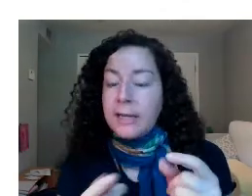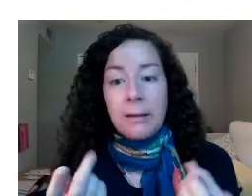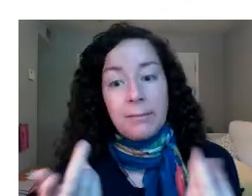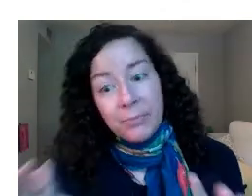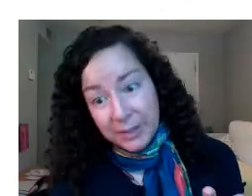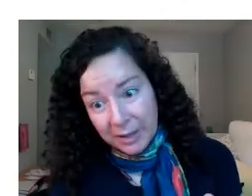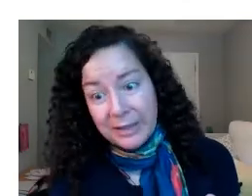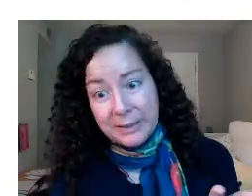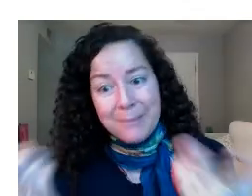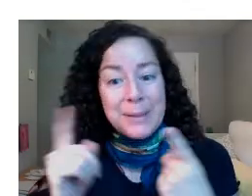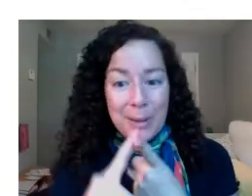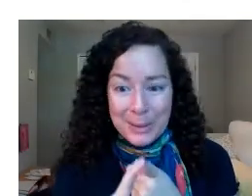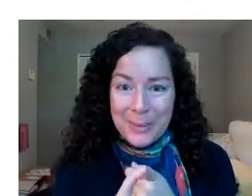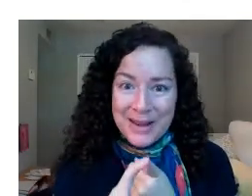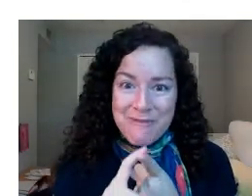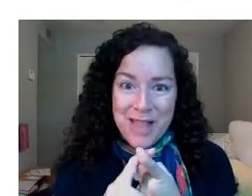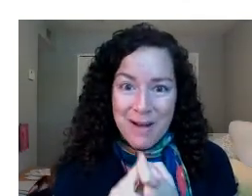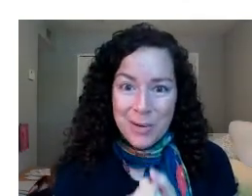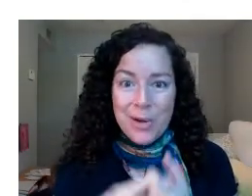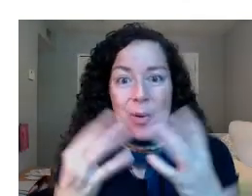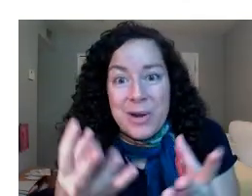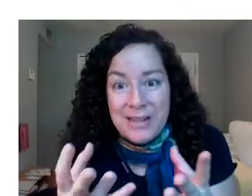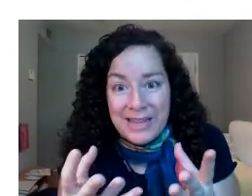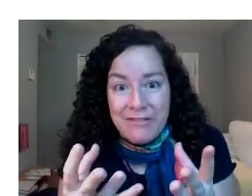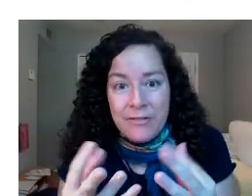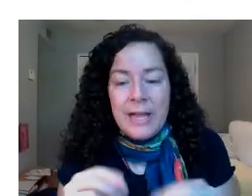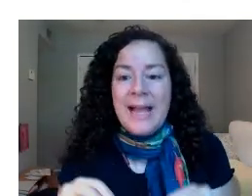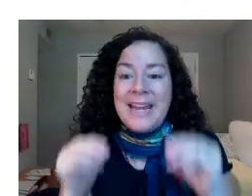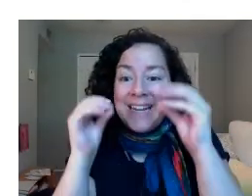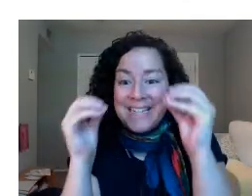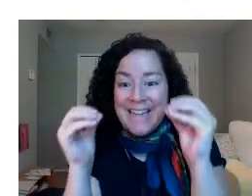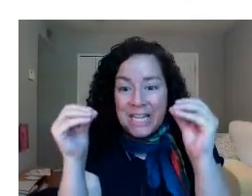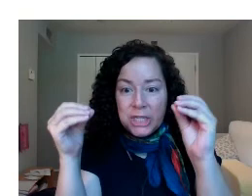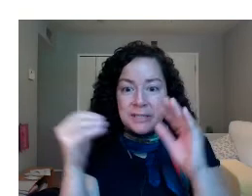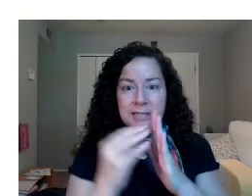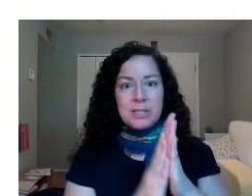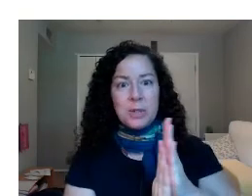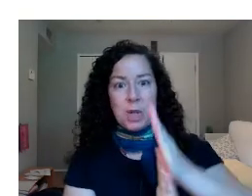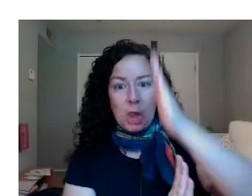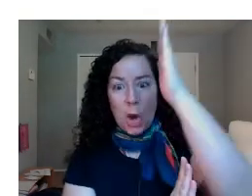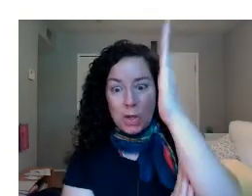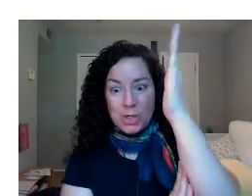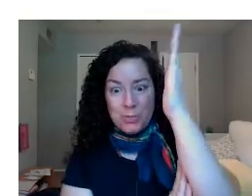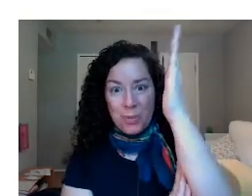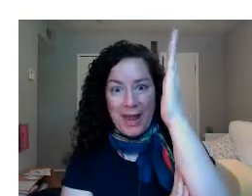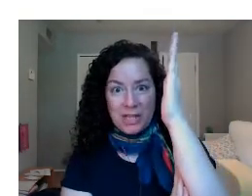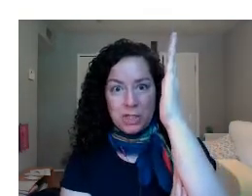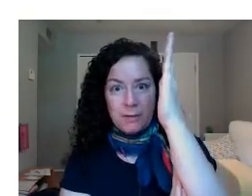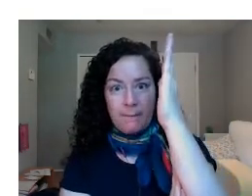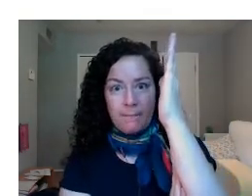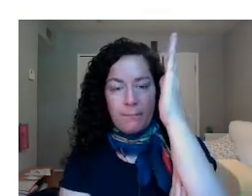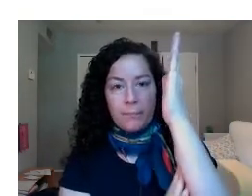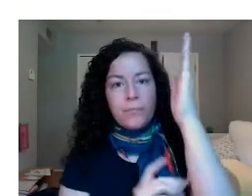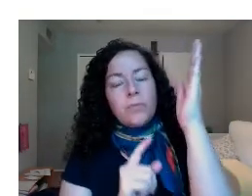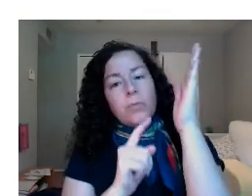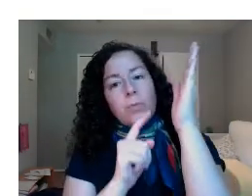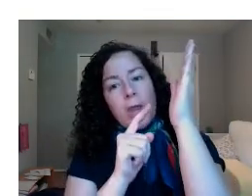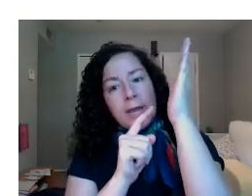A stem is also in a flower or in a leaf, and it attaches it to the larger branch,